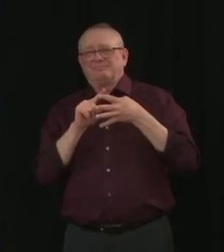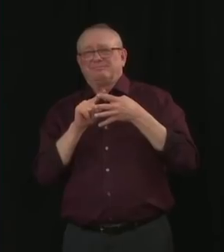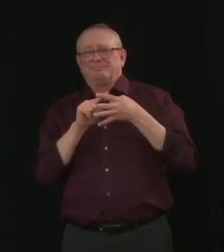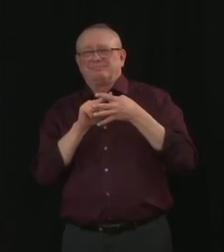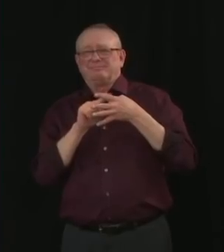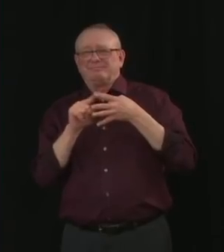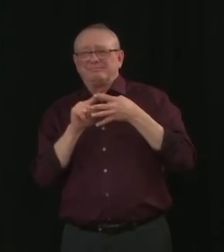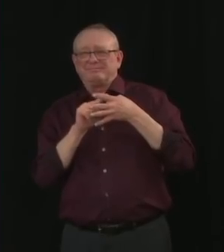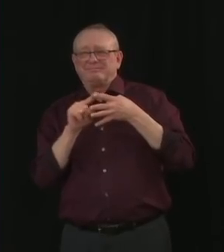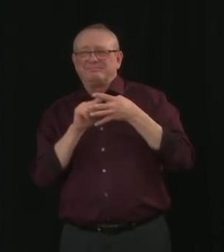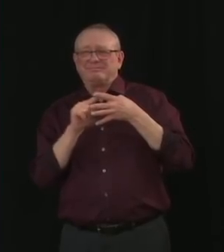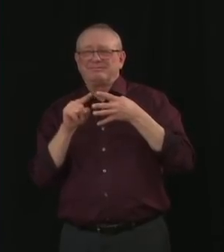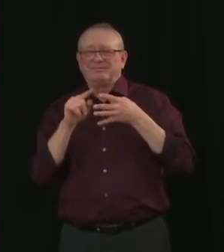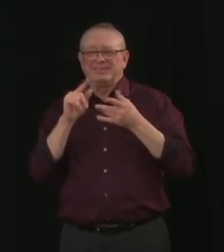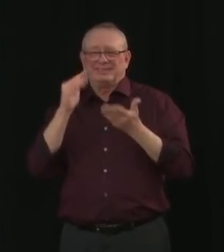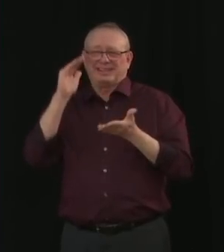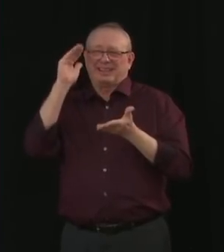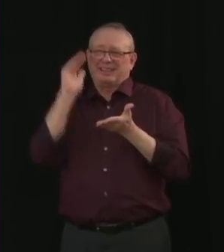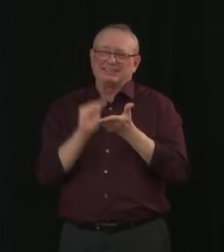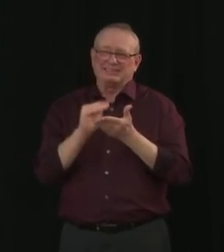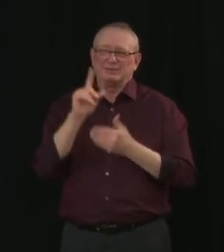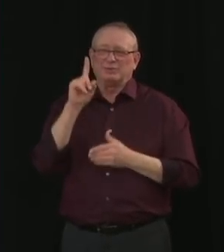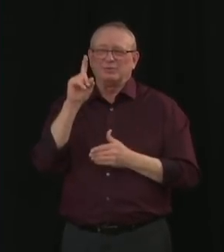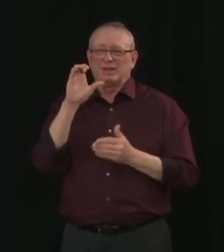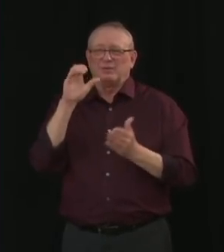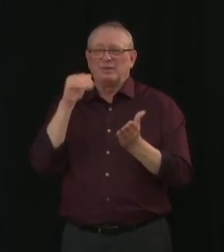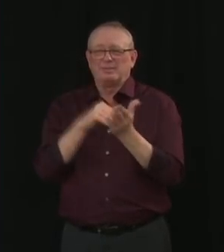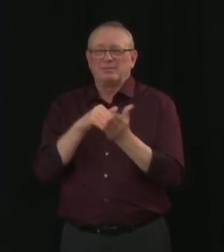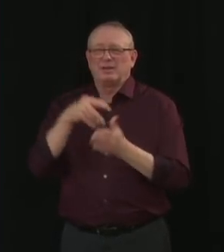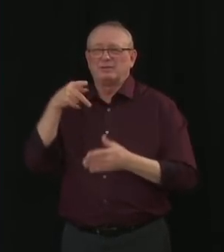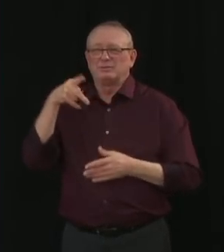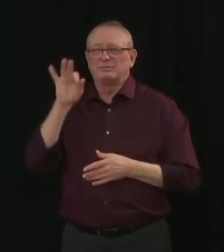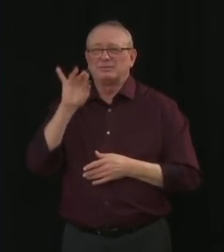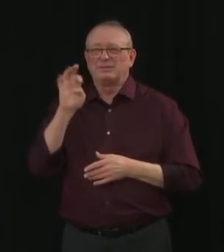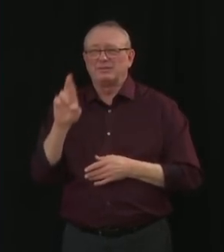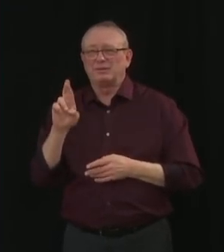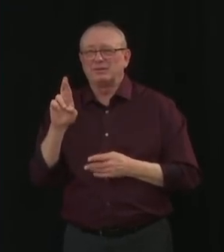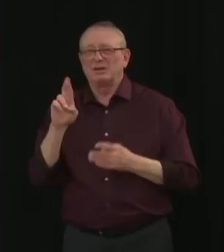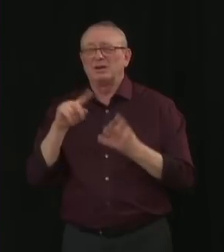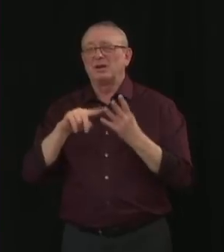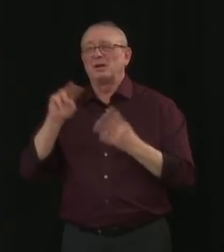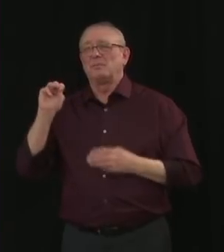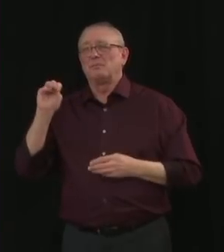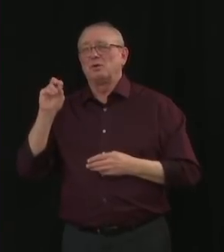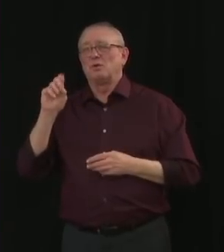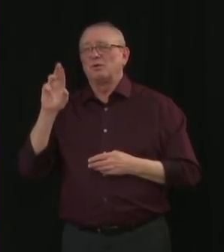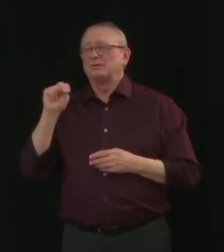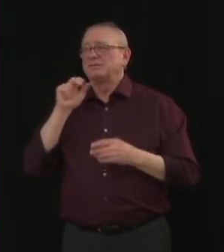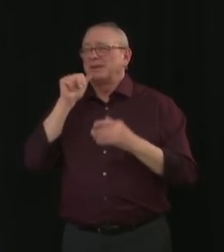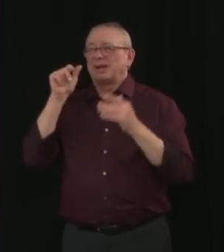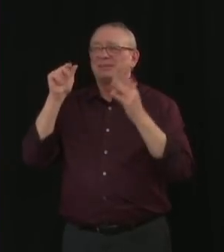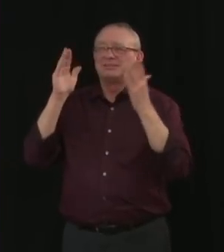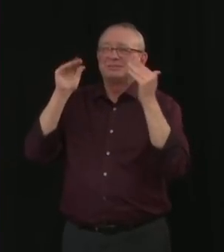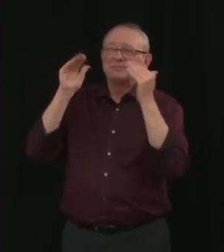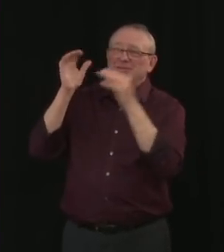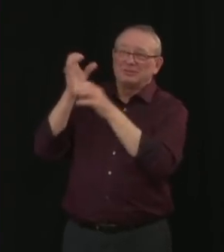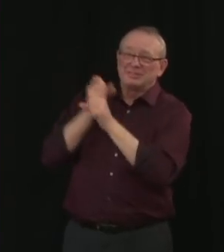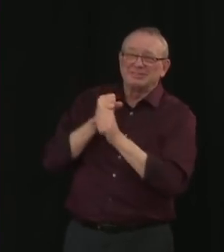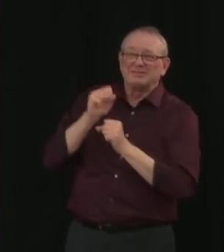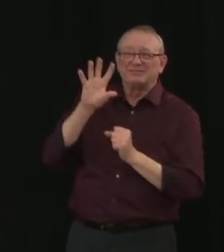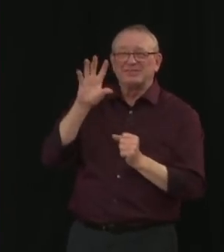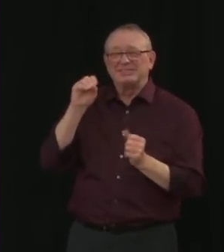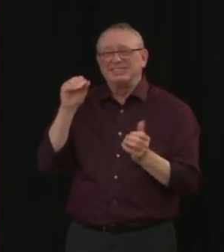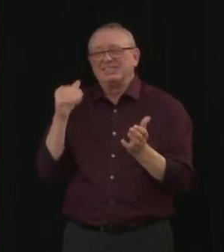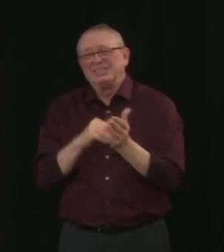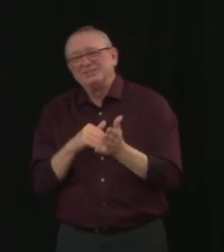50,000 doses from Moderna. So, in theory, we'll have the half